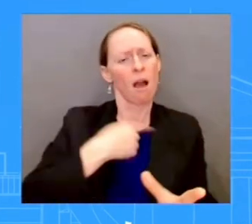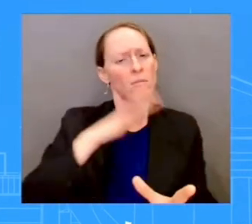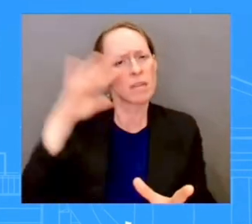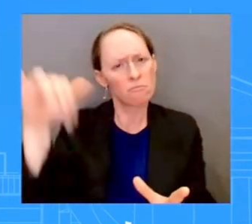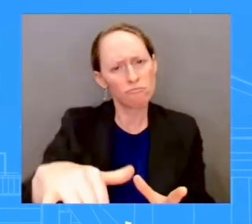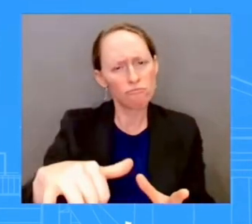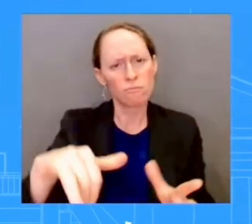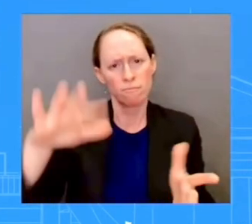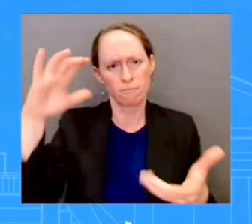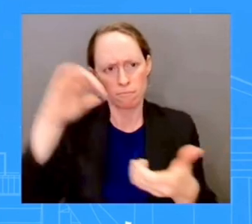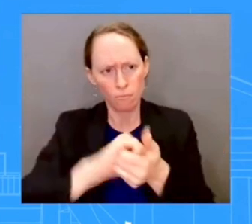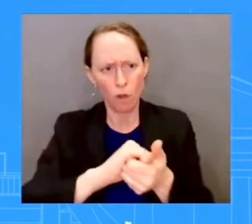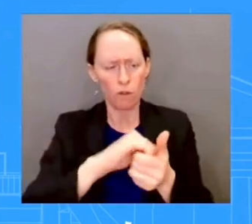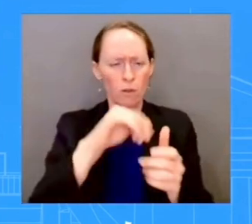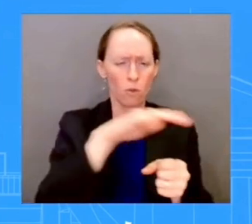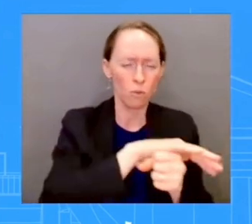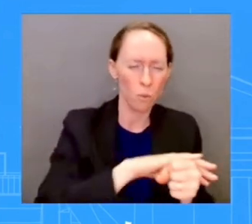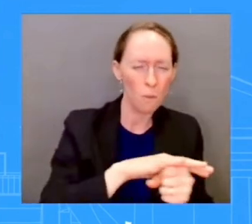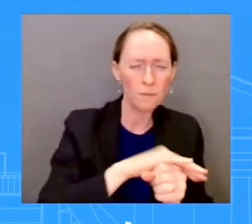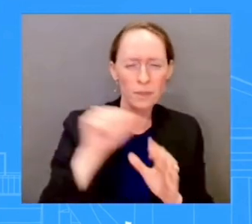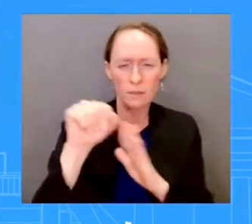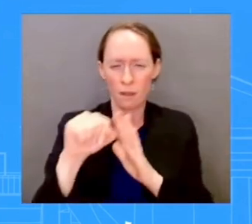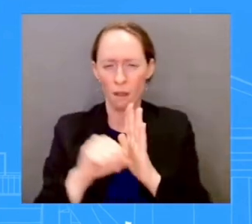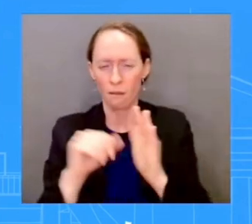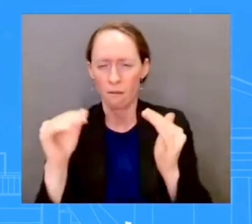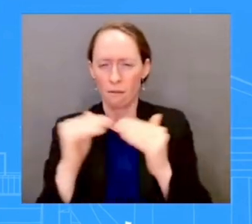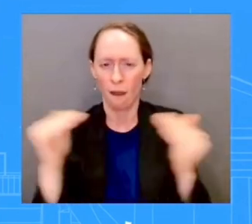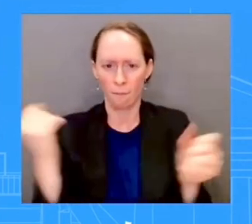back on their feet. Now I'm glad to take a few questions.